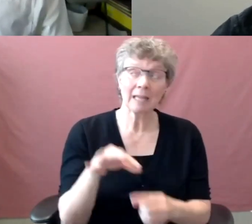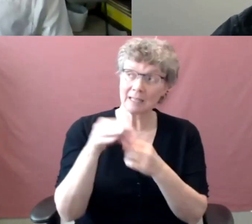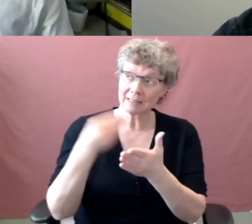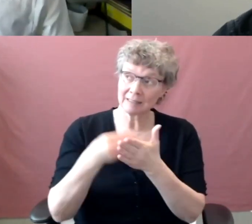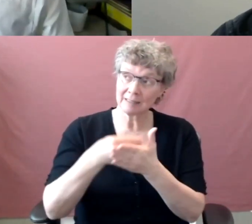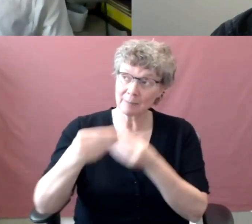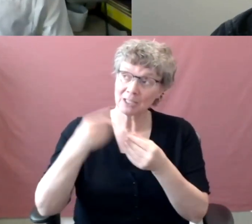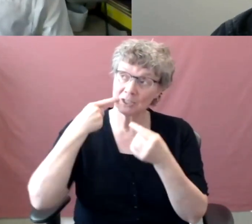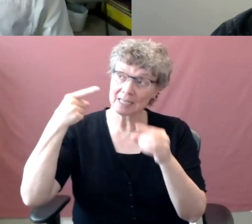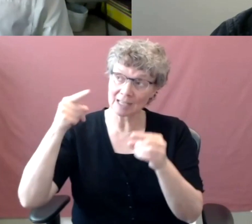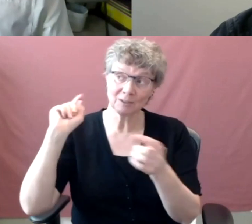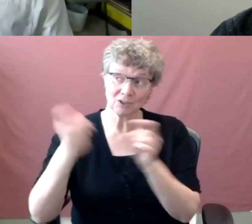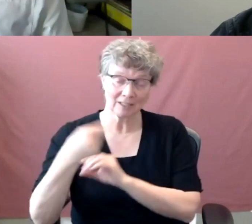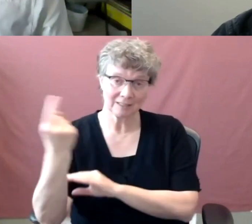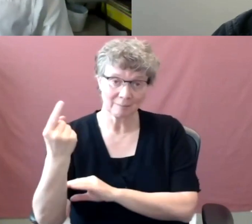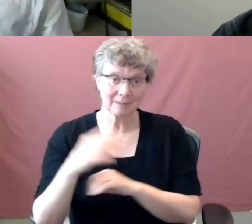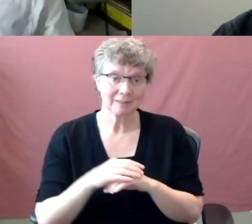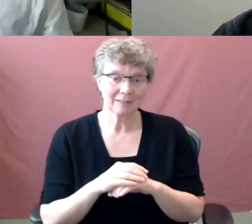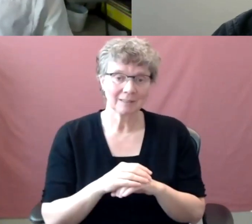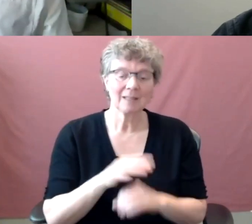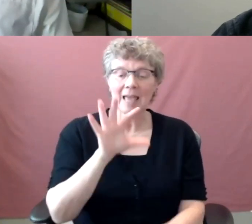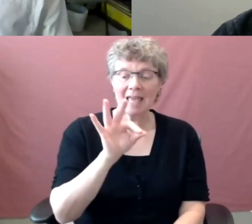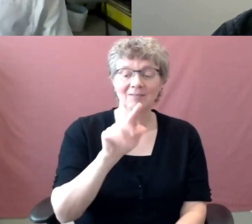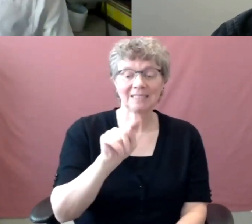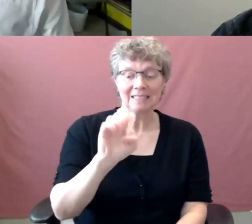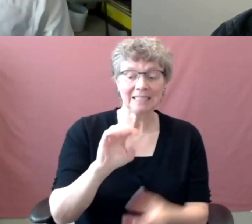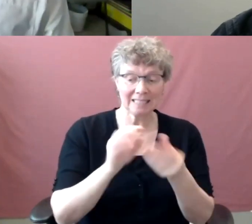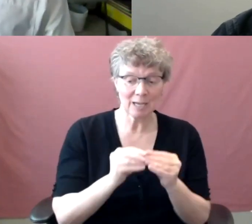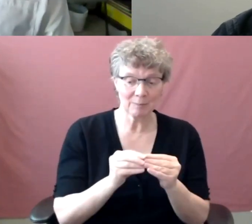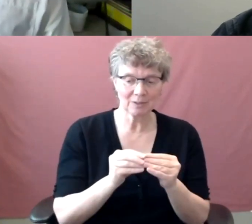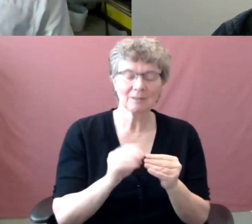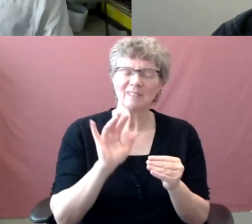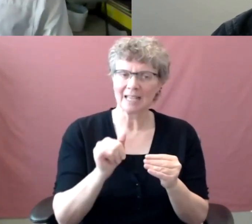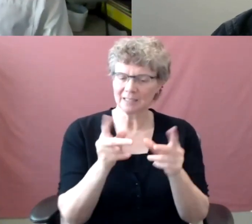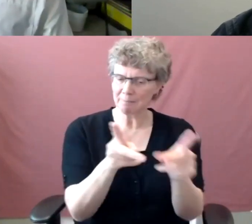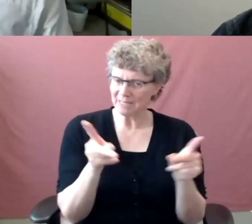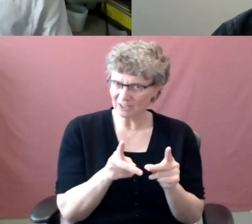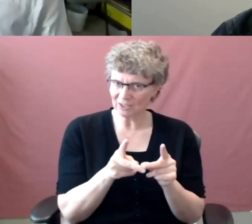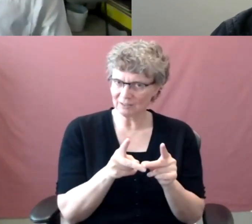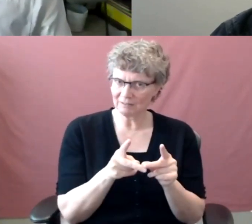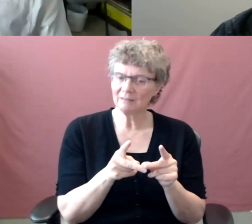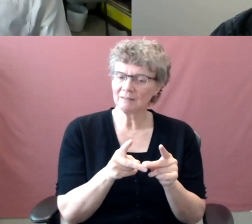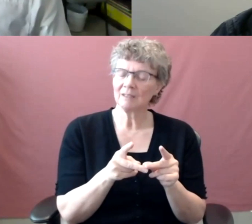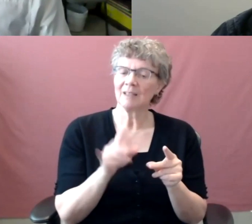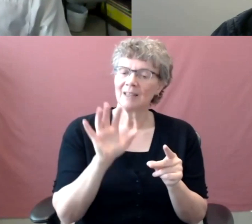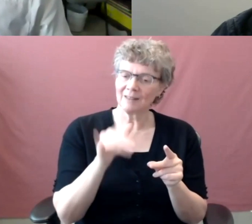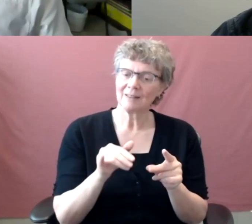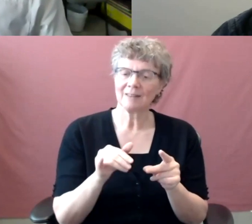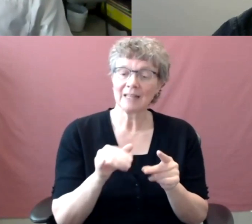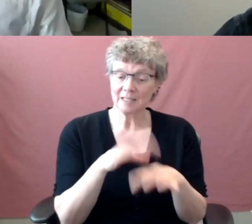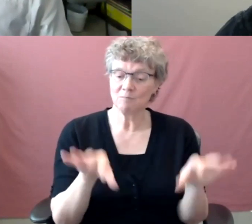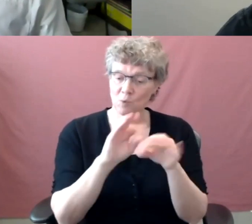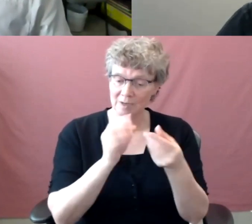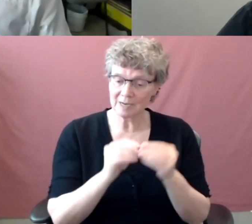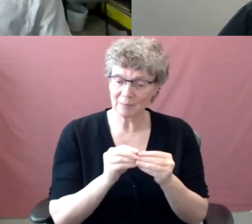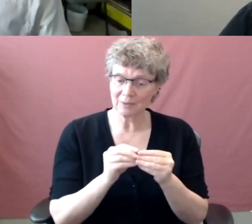that the, the FTE number that was put out there, it's an important number, but it's, it's predicated on an average annual earnings, um,